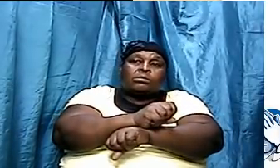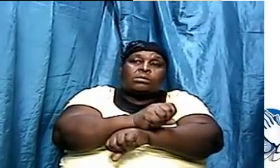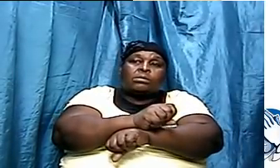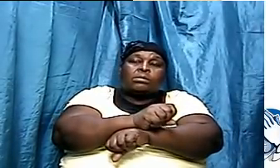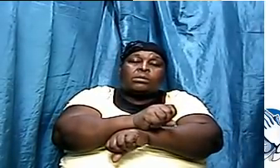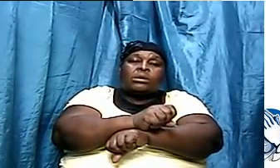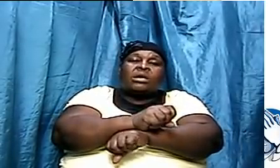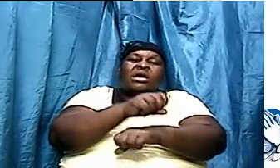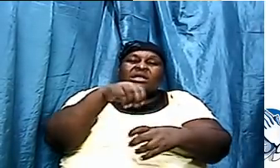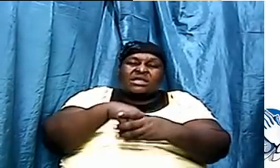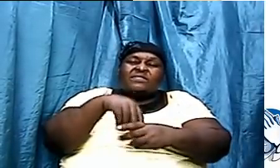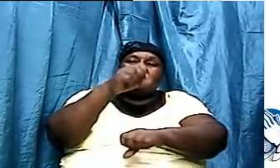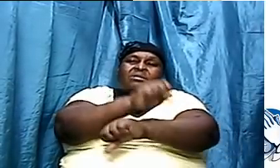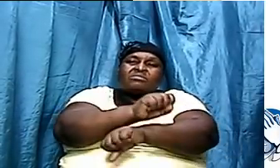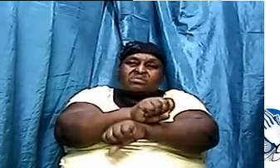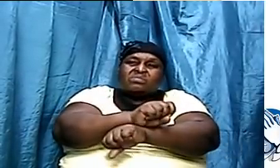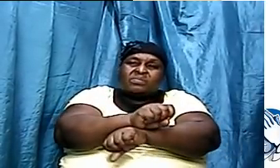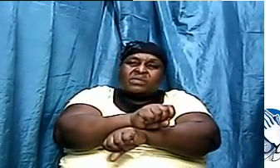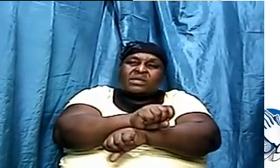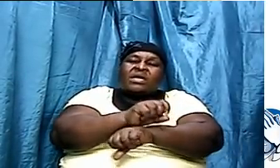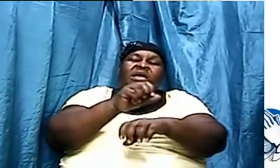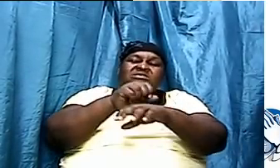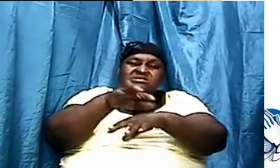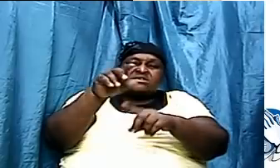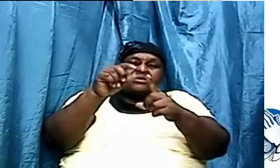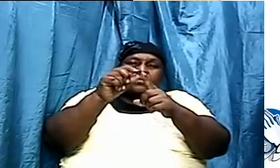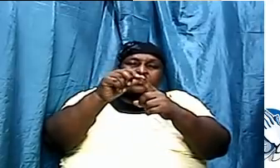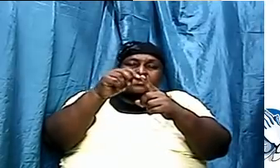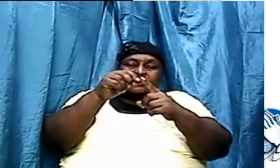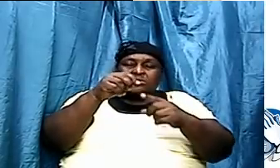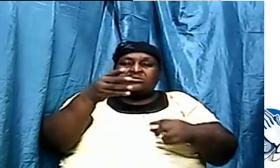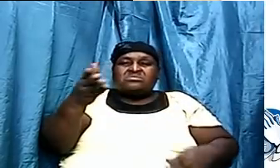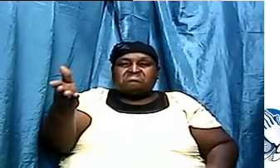Babylonian captivity. He sent a word to them to say look here